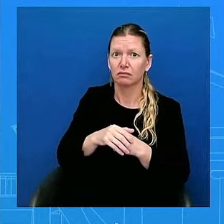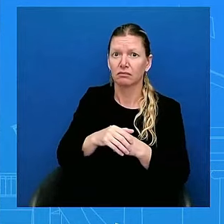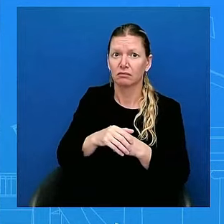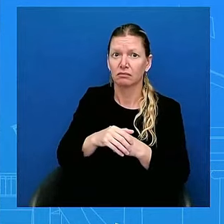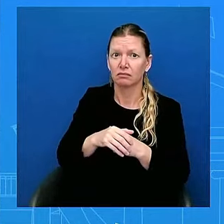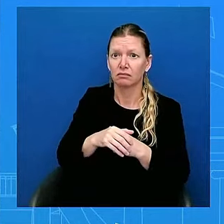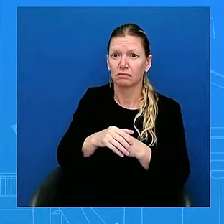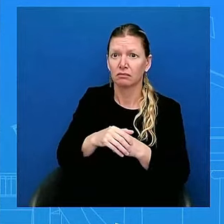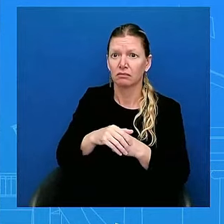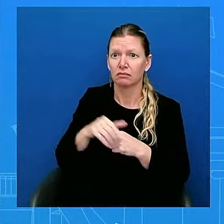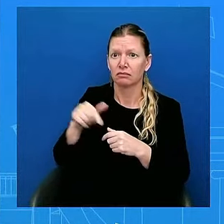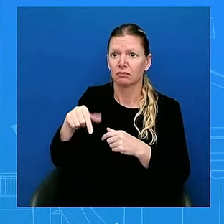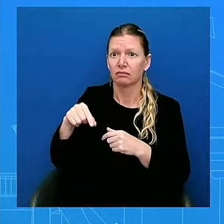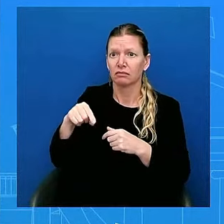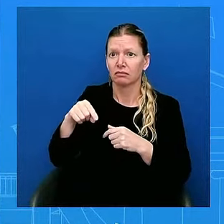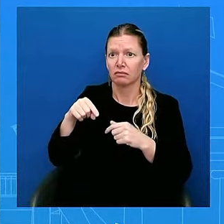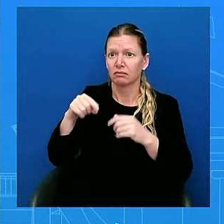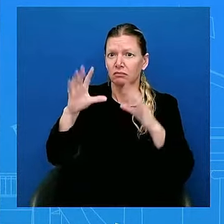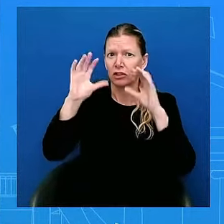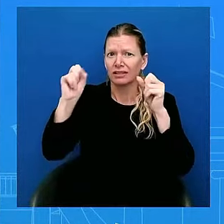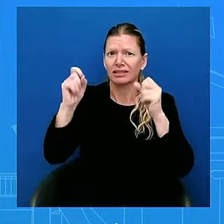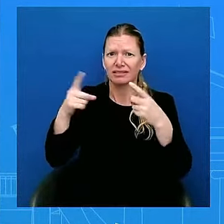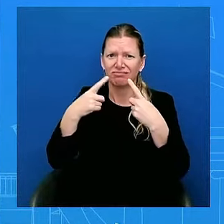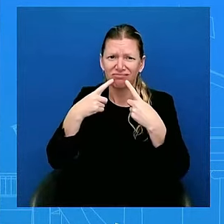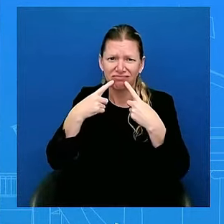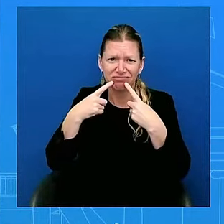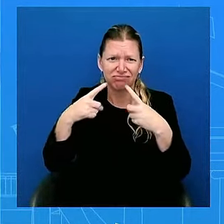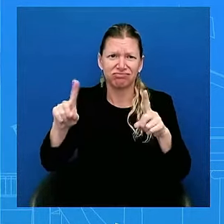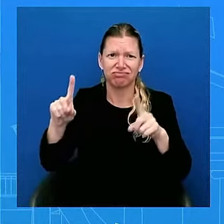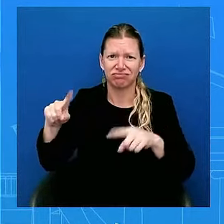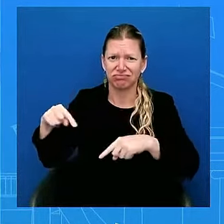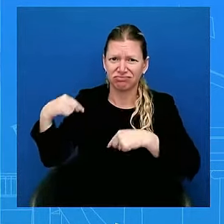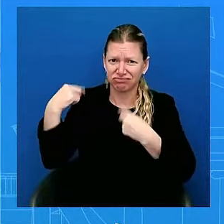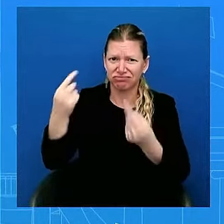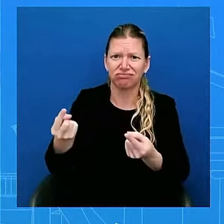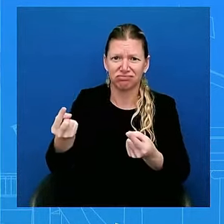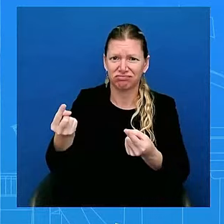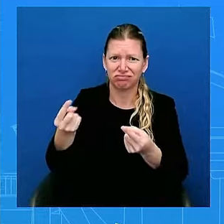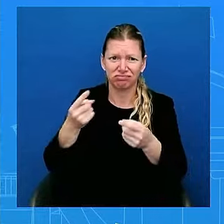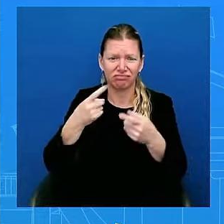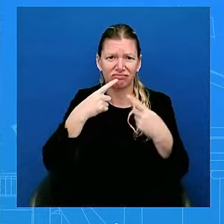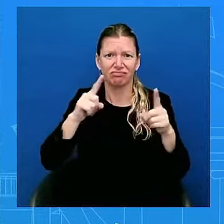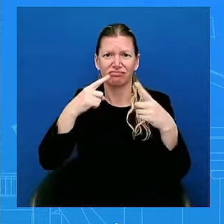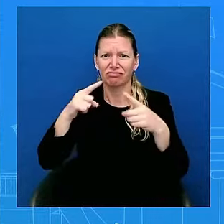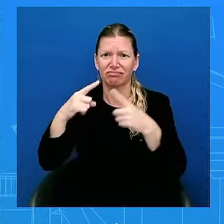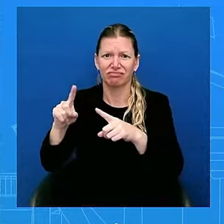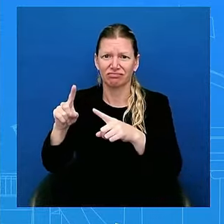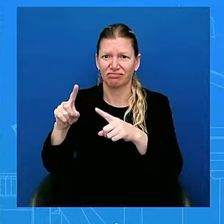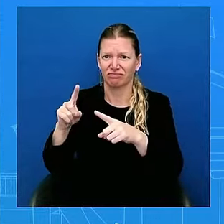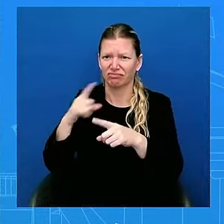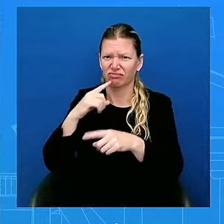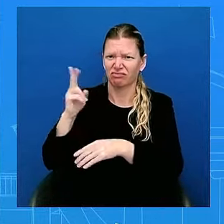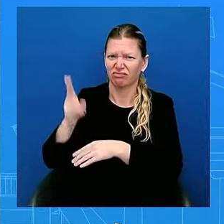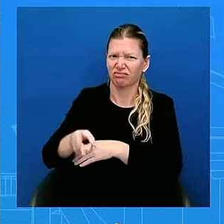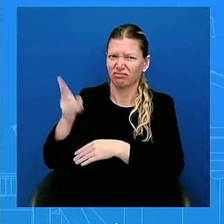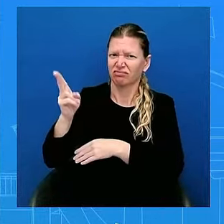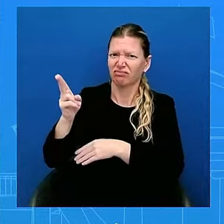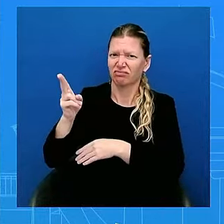done, right, the historic pieces of legislation... Well, wanted to do. hold on. me... You guys got to give me a second to answer,